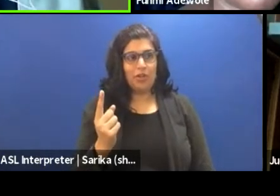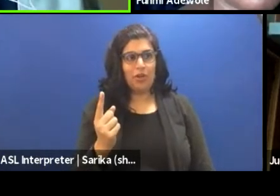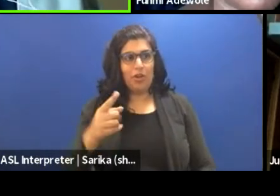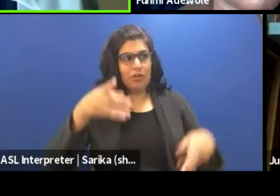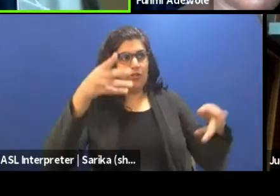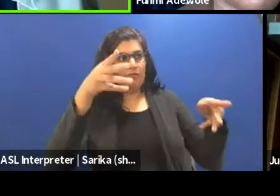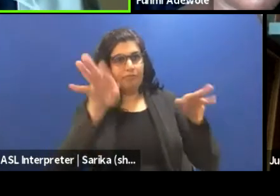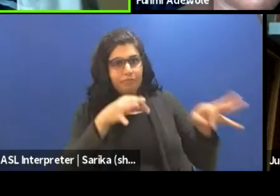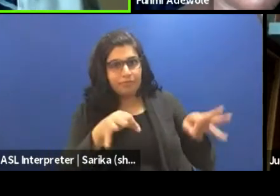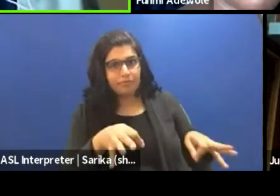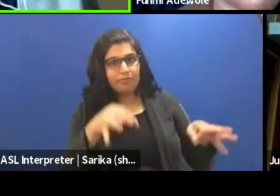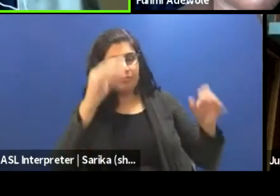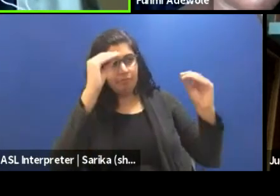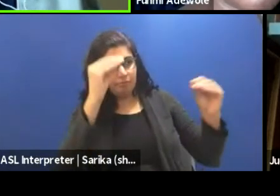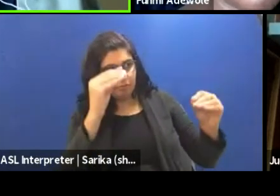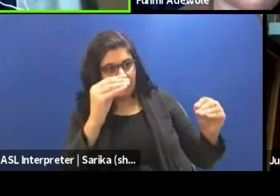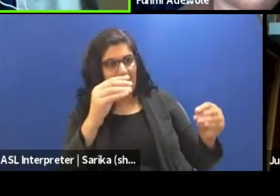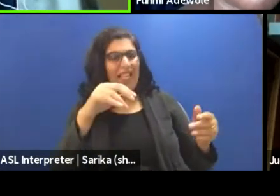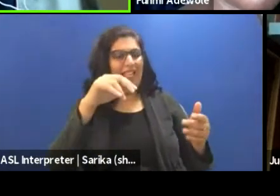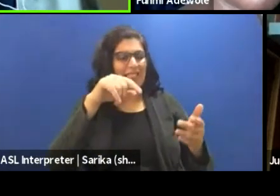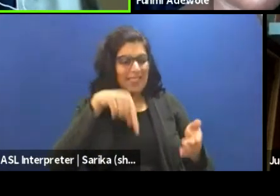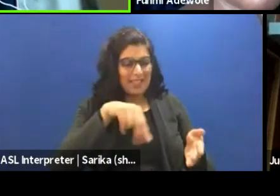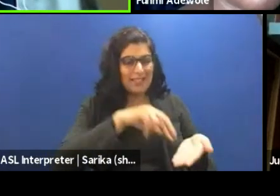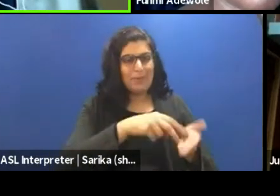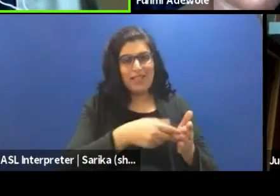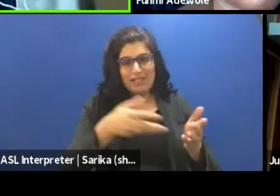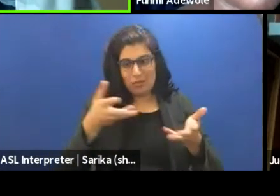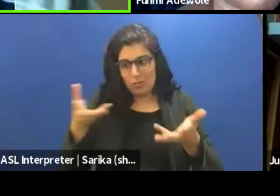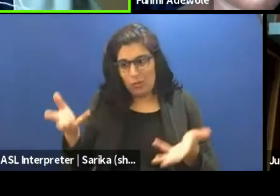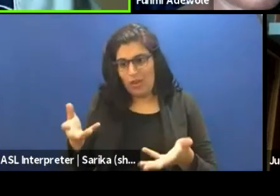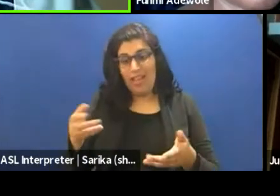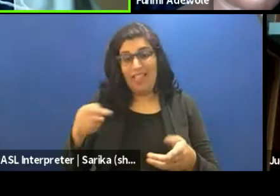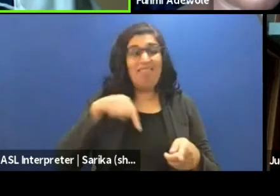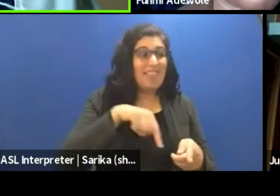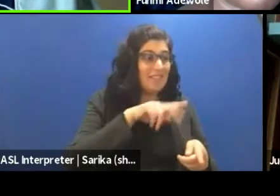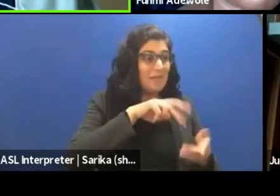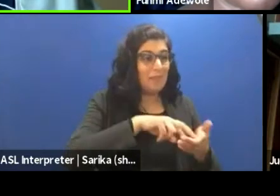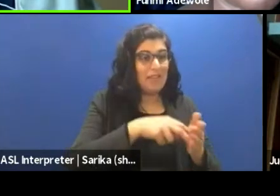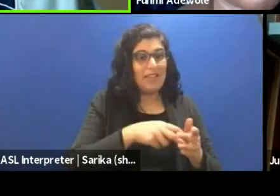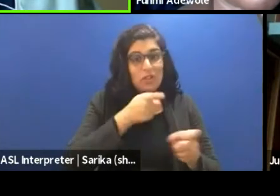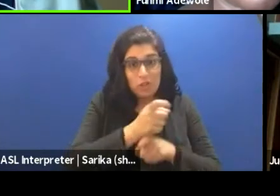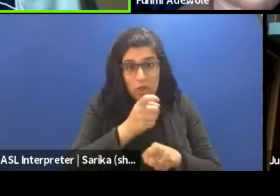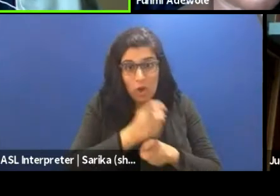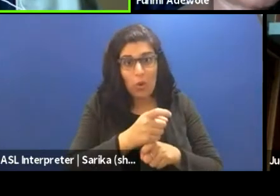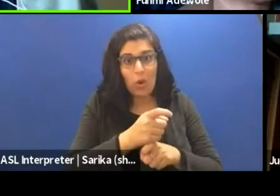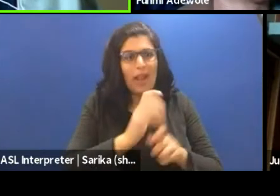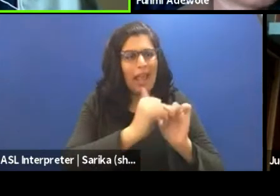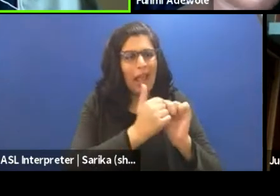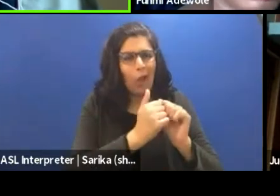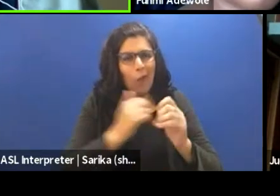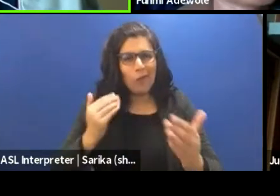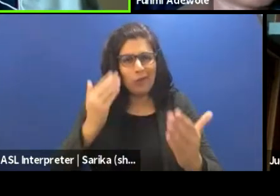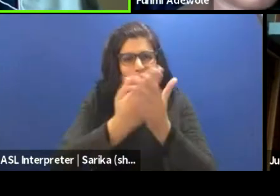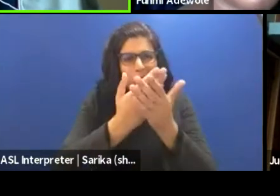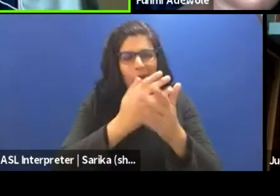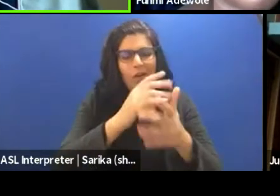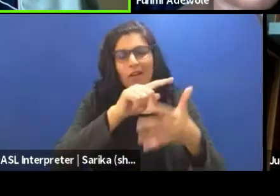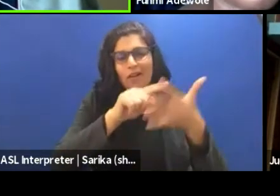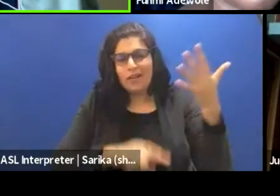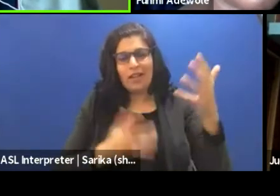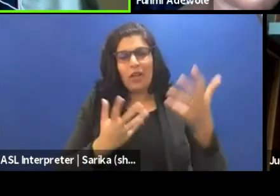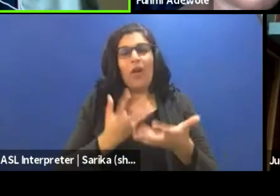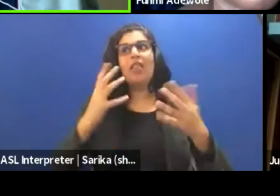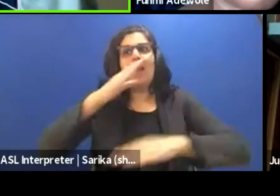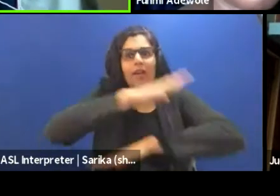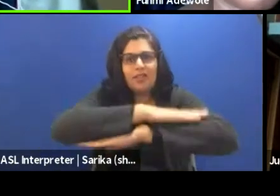us of this means this. This is actually what that joke, how that joke would go down. And so there were a lot of table reads